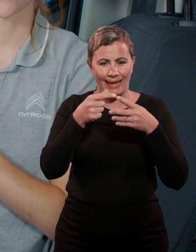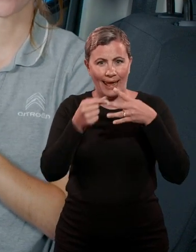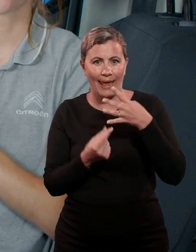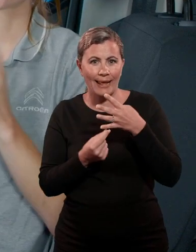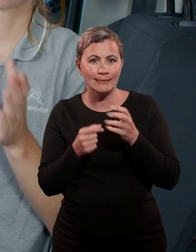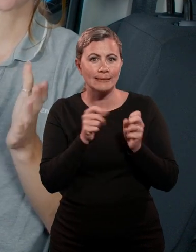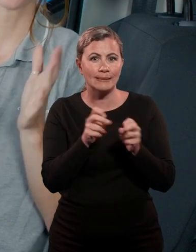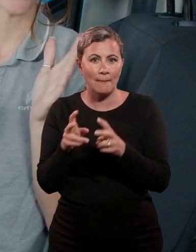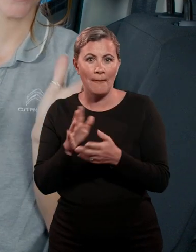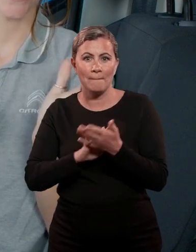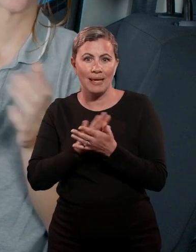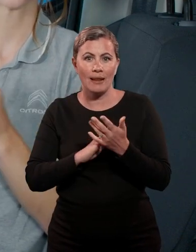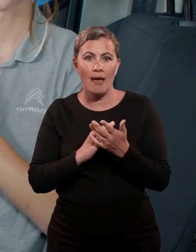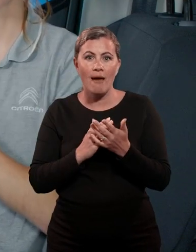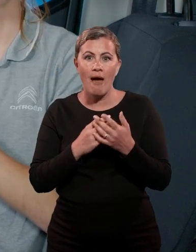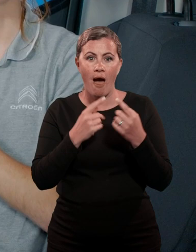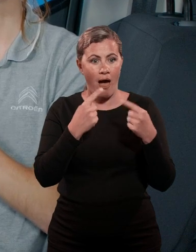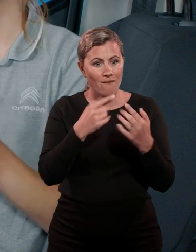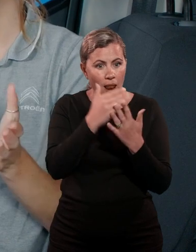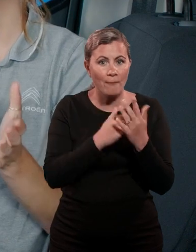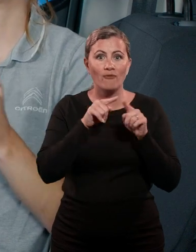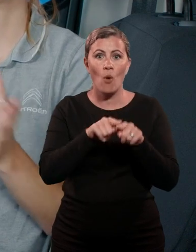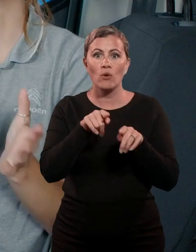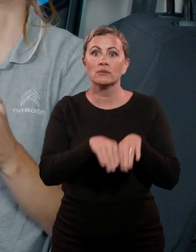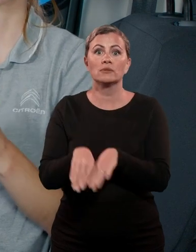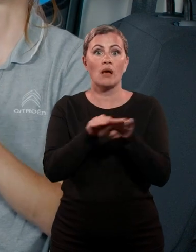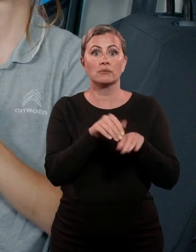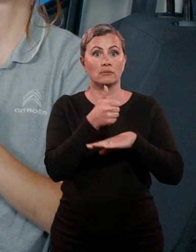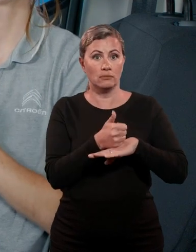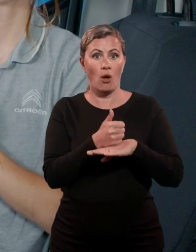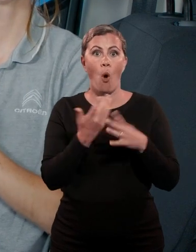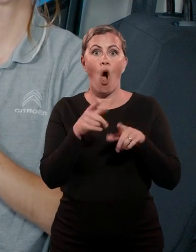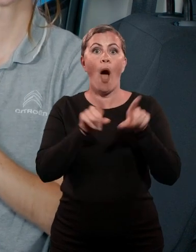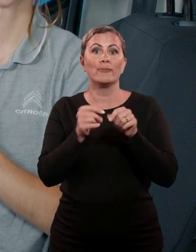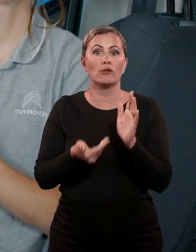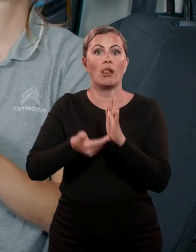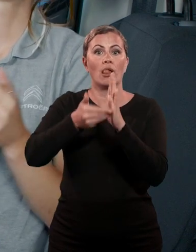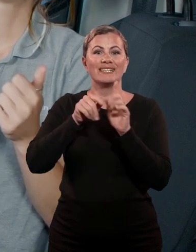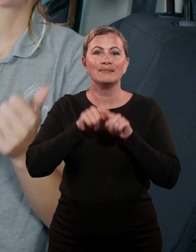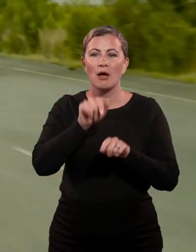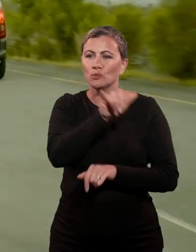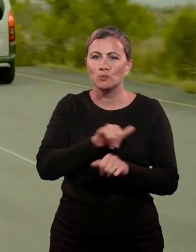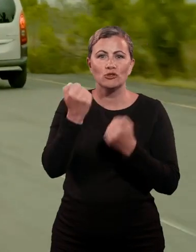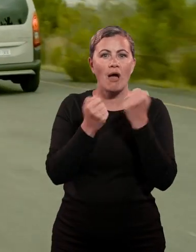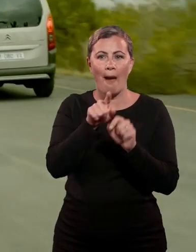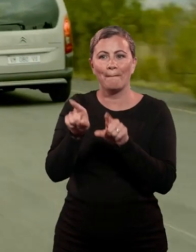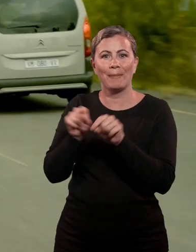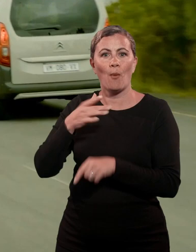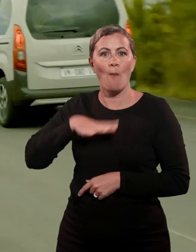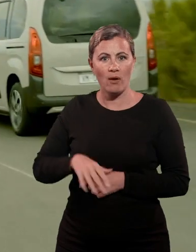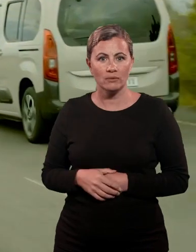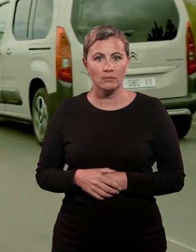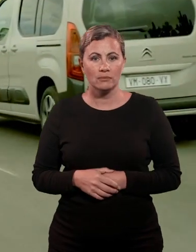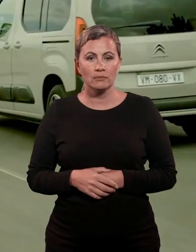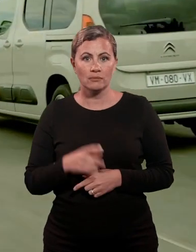systems, which are available as standard or as options depending on the version you choose. The active safety brake